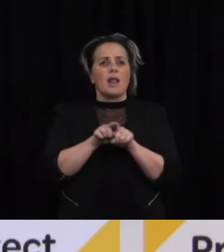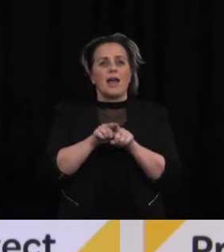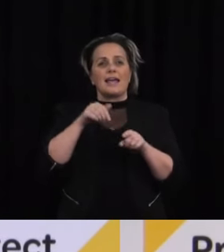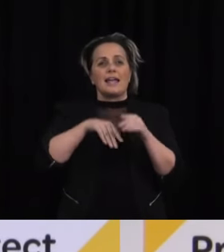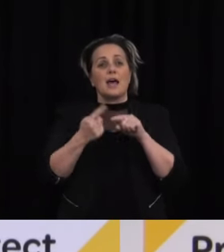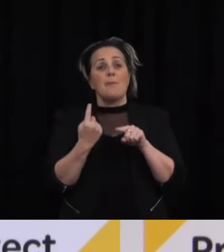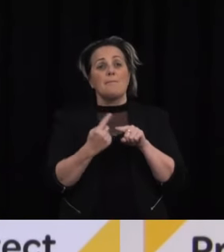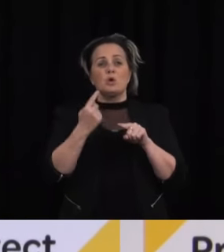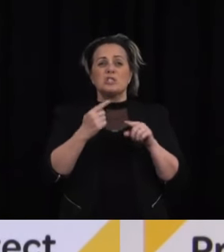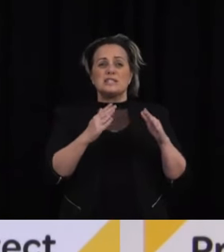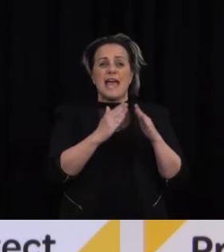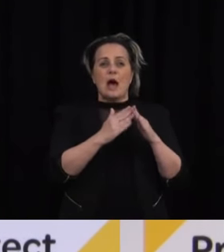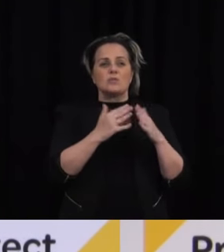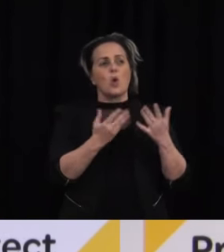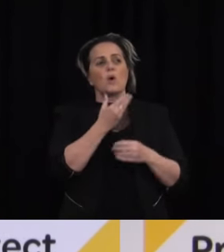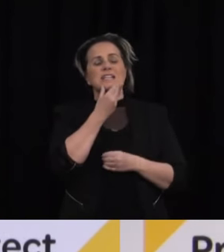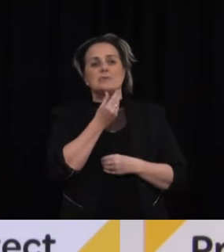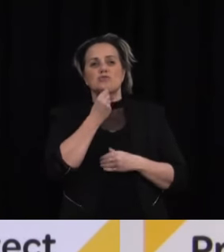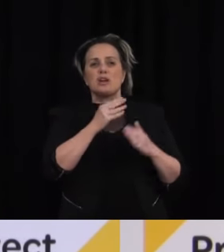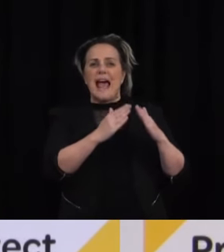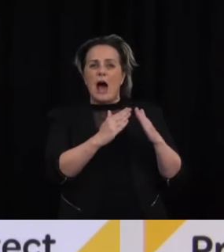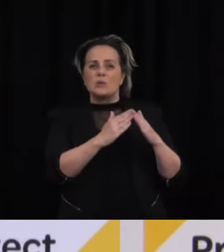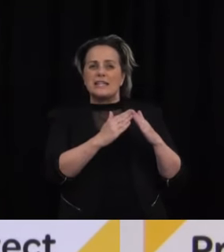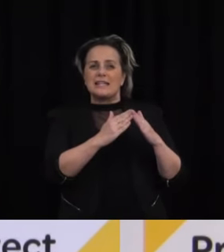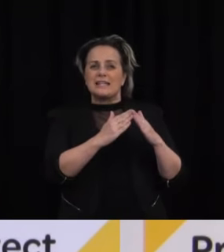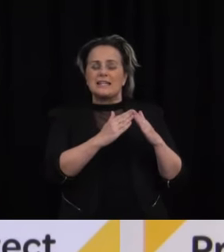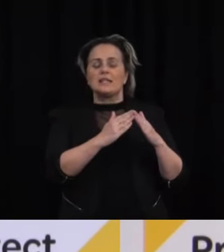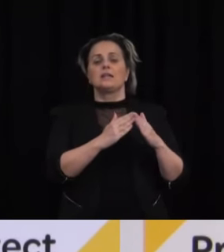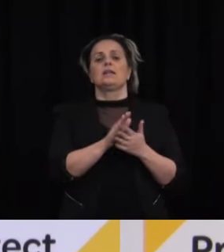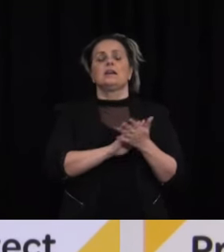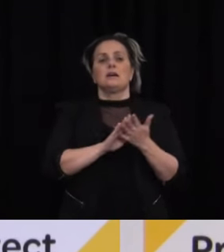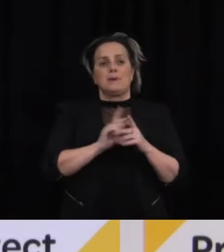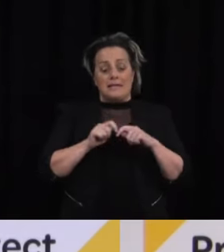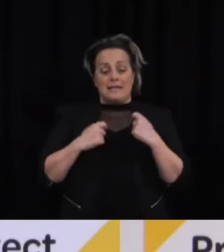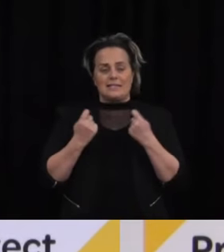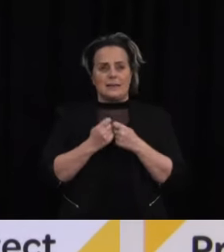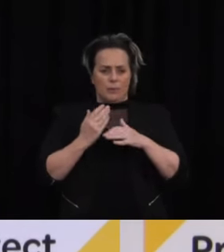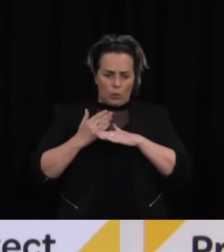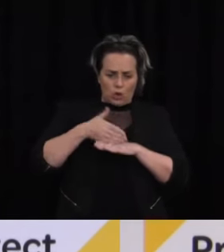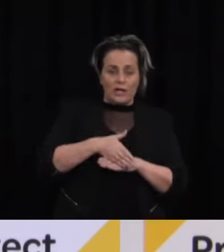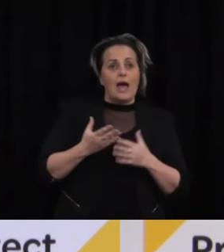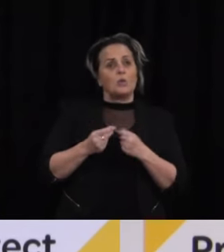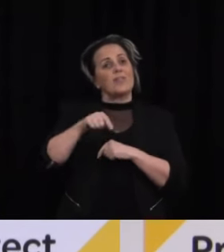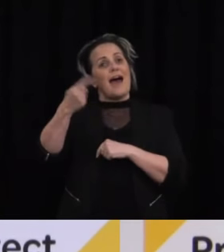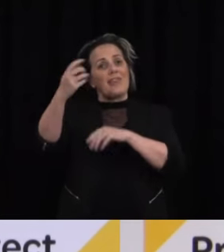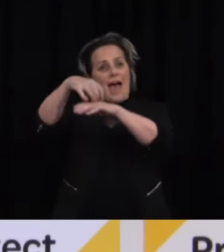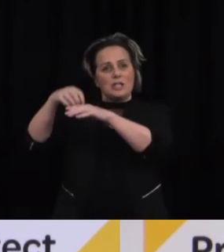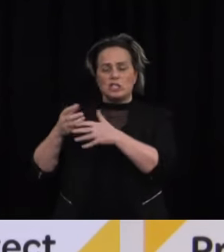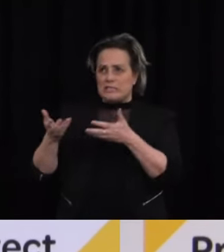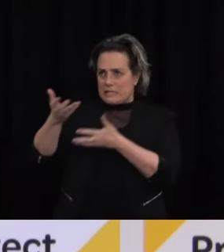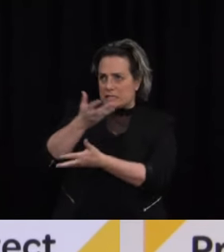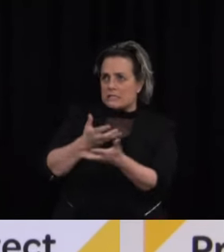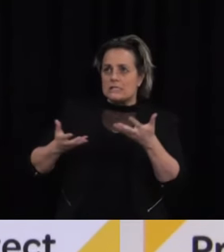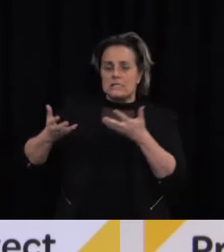emergency housing and the teams are working very hard with a range of agencies to